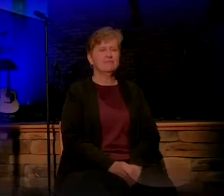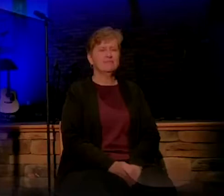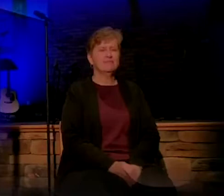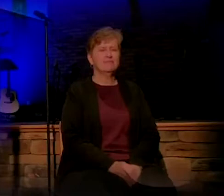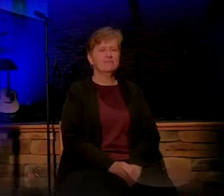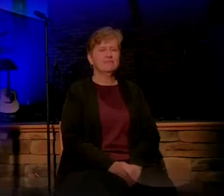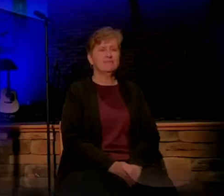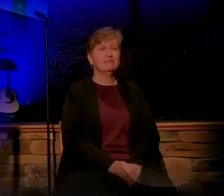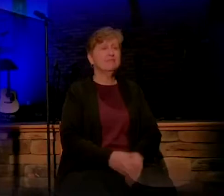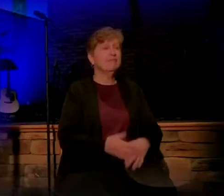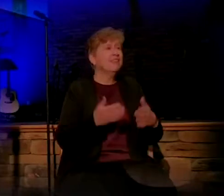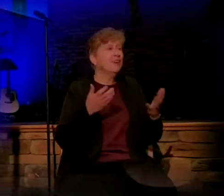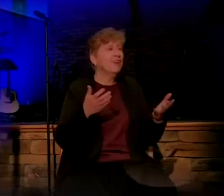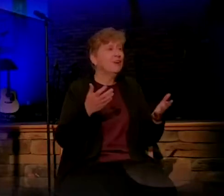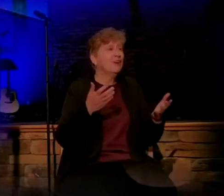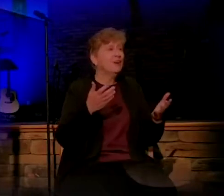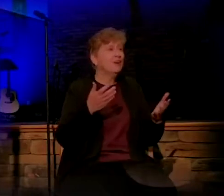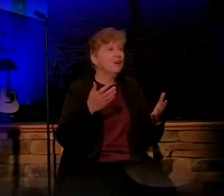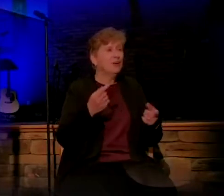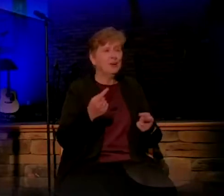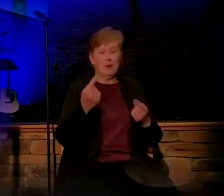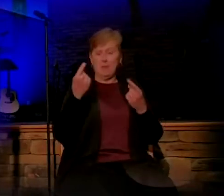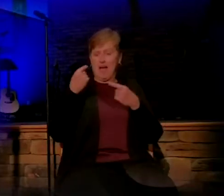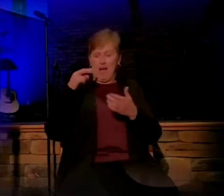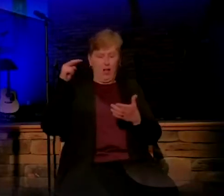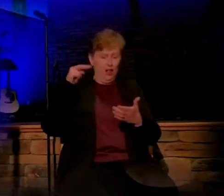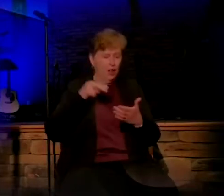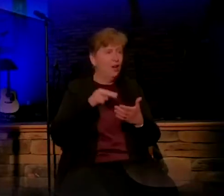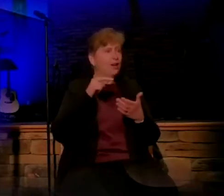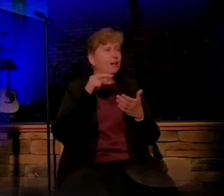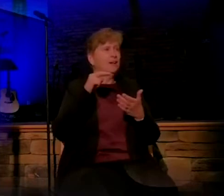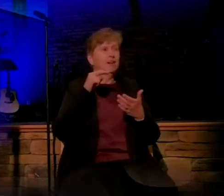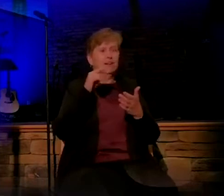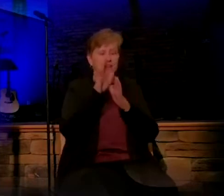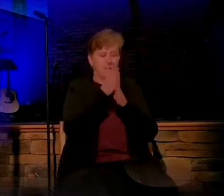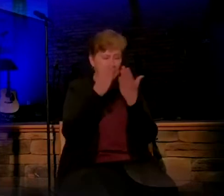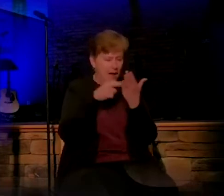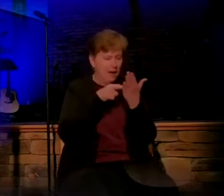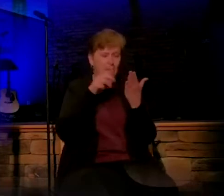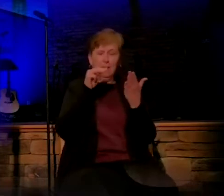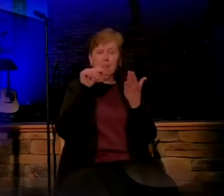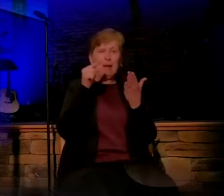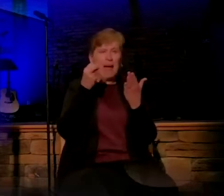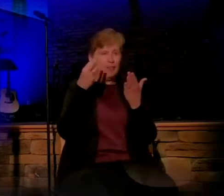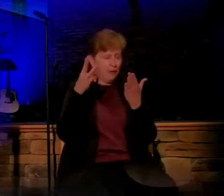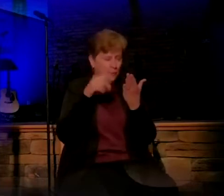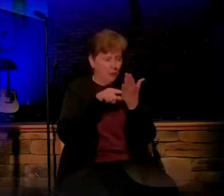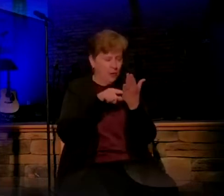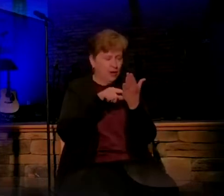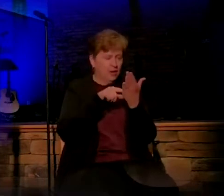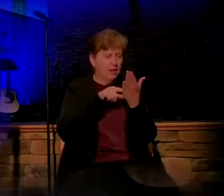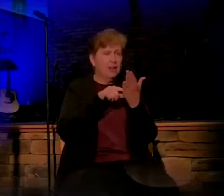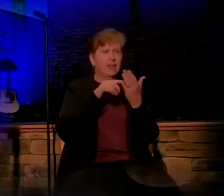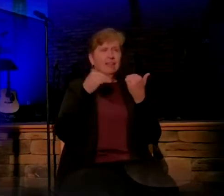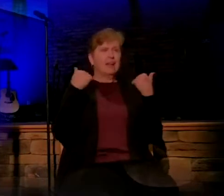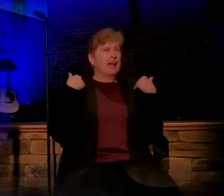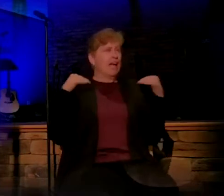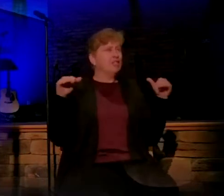So, if you go back to the gospel of Matthew, when the angel continues speaking to Joseph,